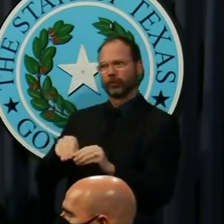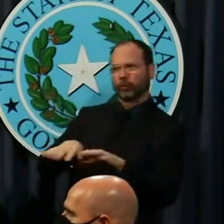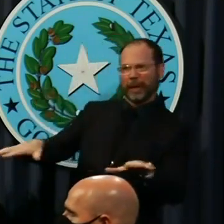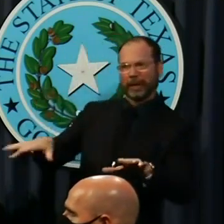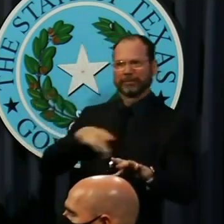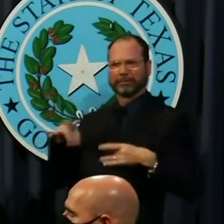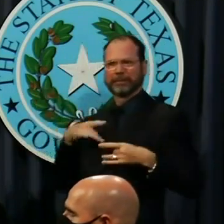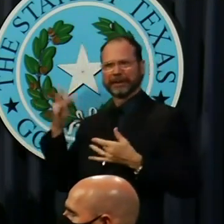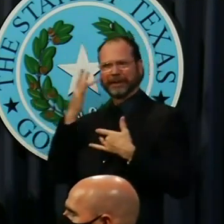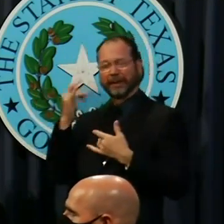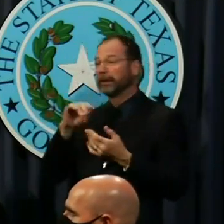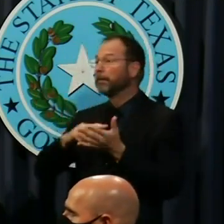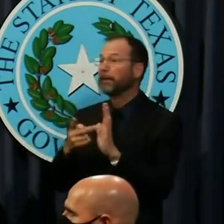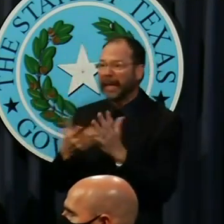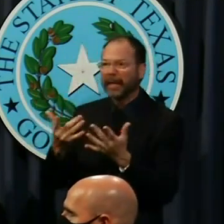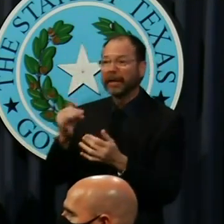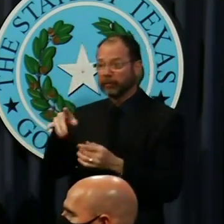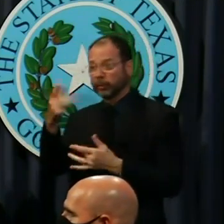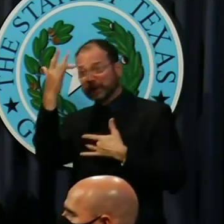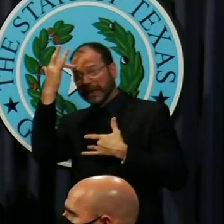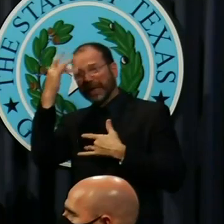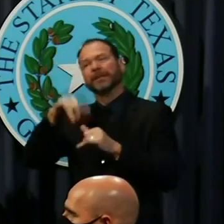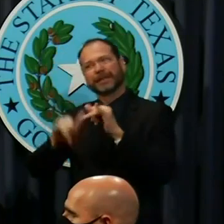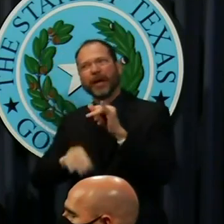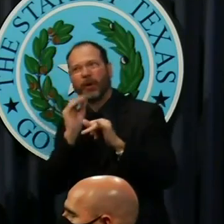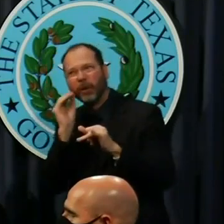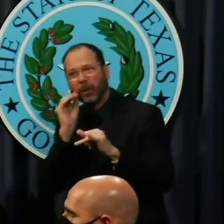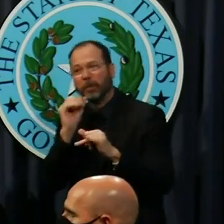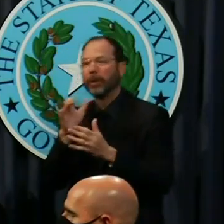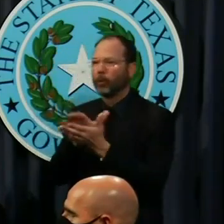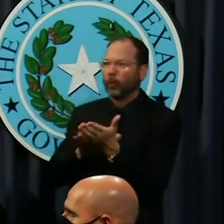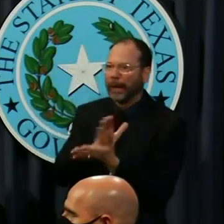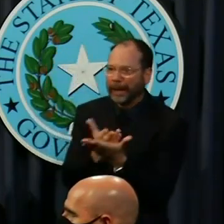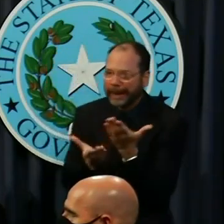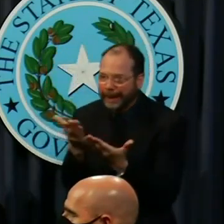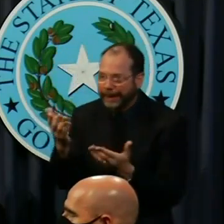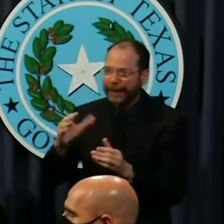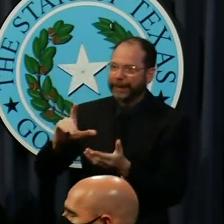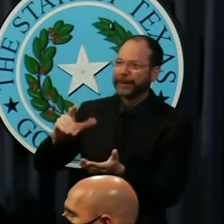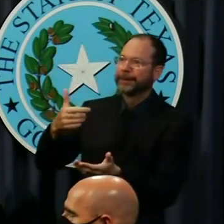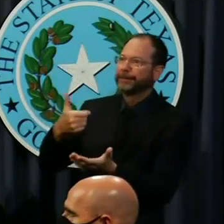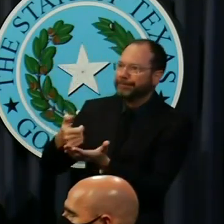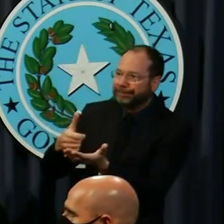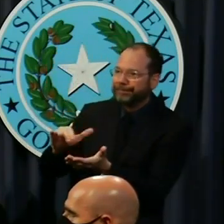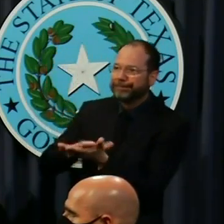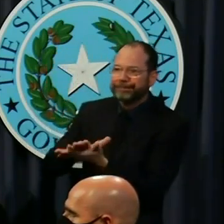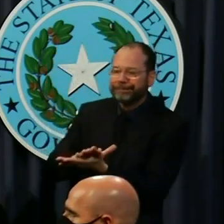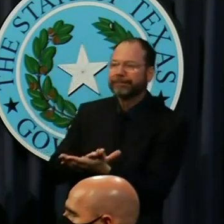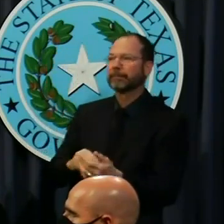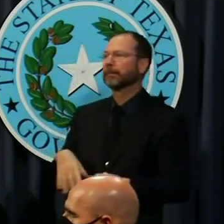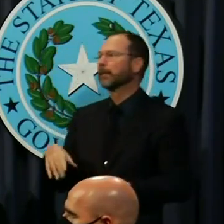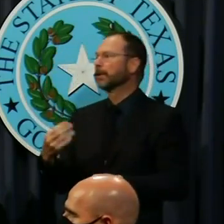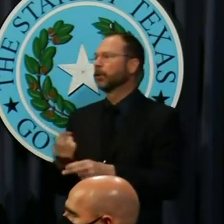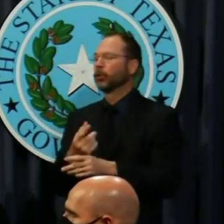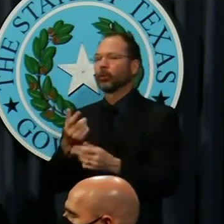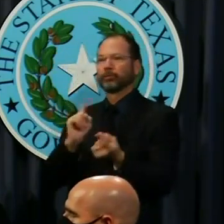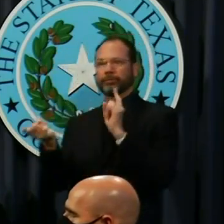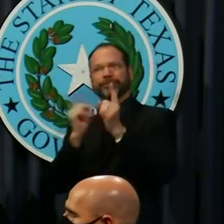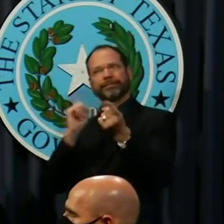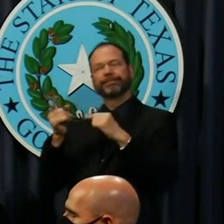includes staying at home if you're sick, sanitizing your hands, maintaining safe distances, and wearing a mask.